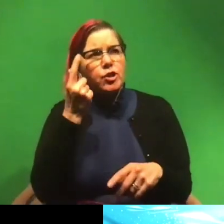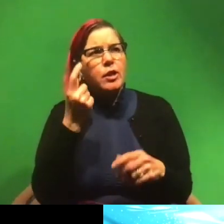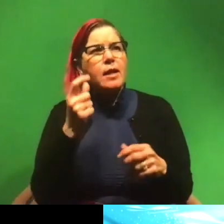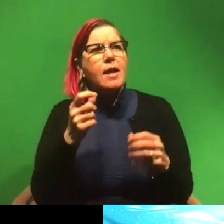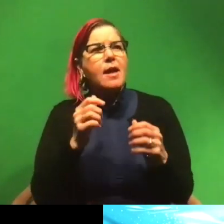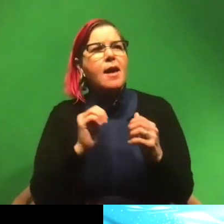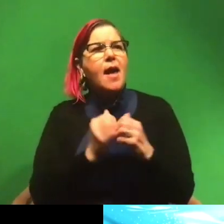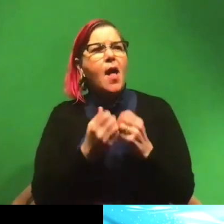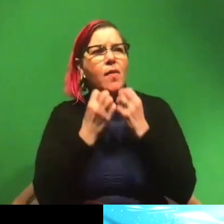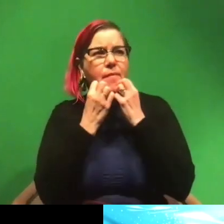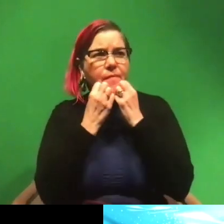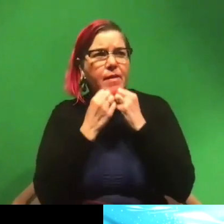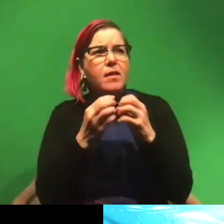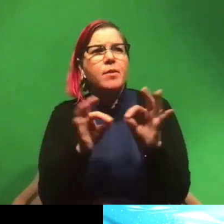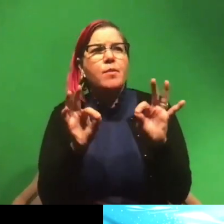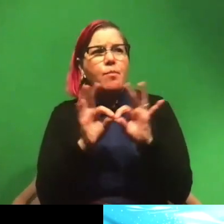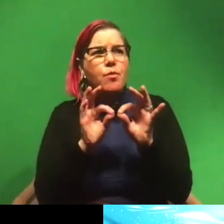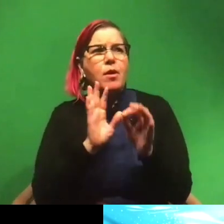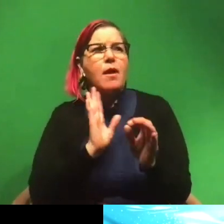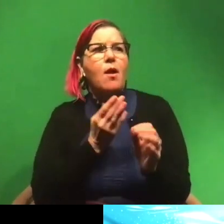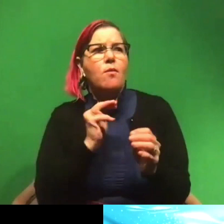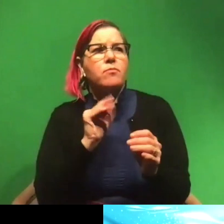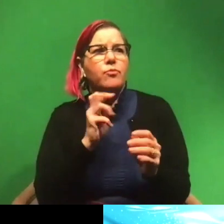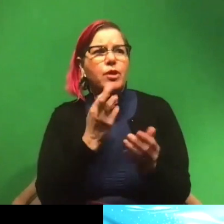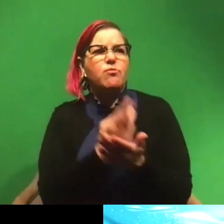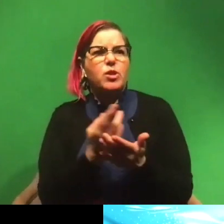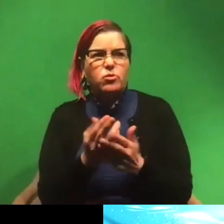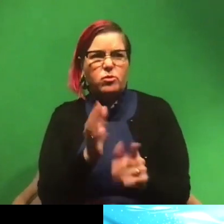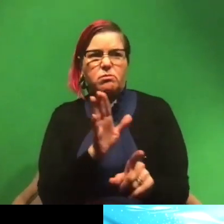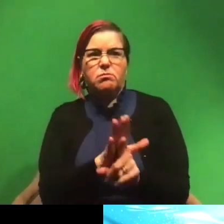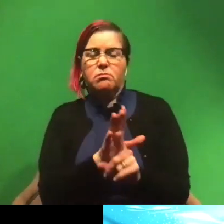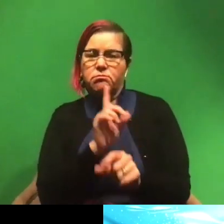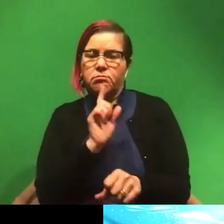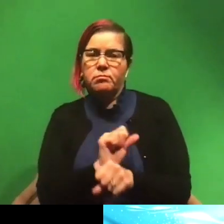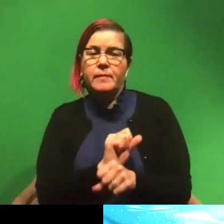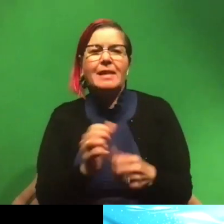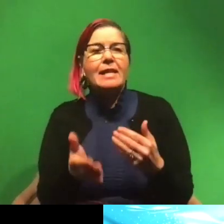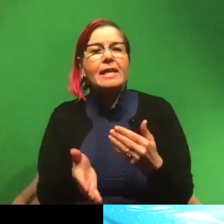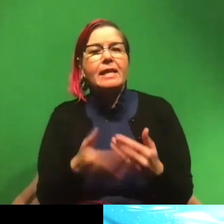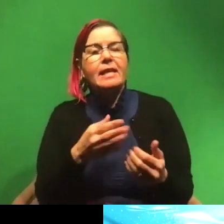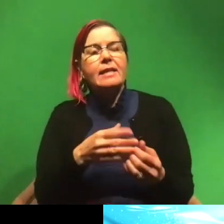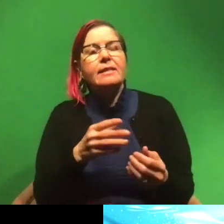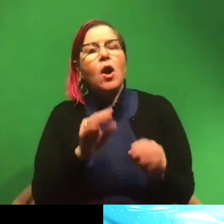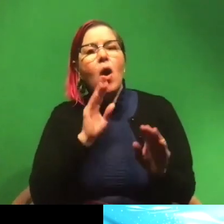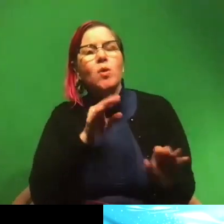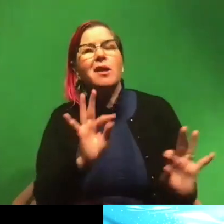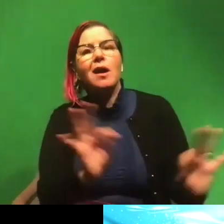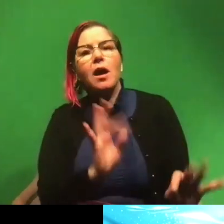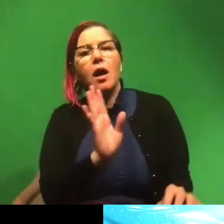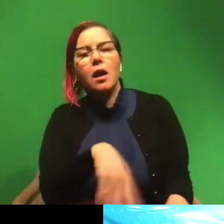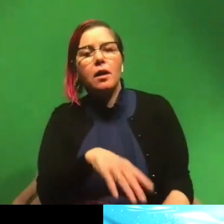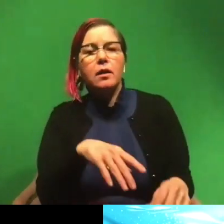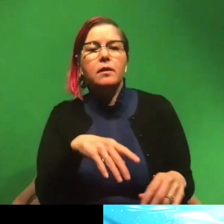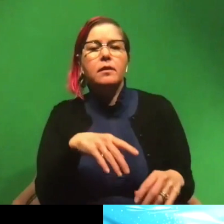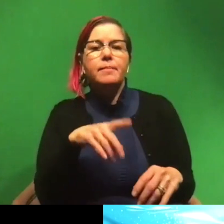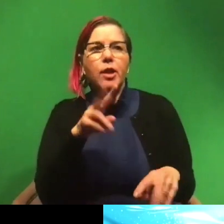important our marine resources are. Uh, I think it's very easy to take our oceans for granted because when you're